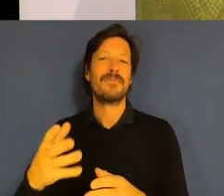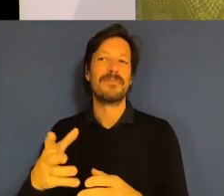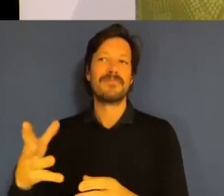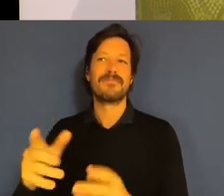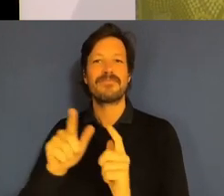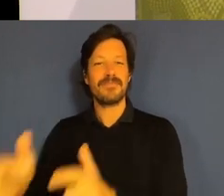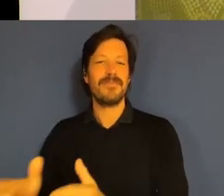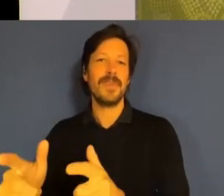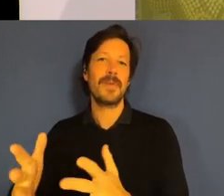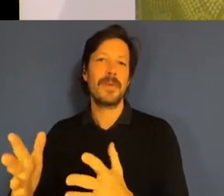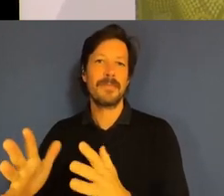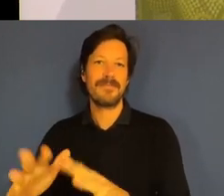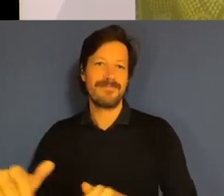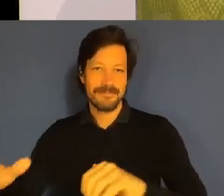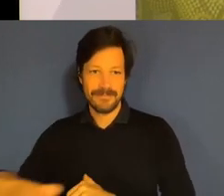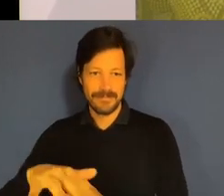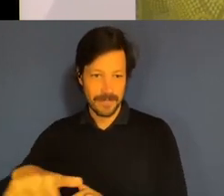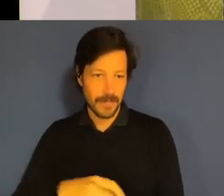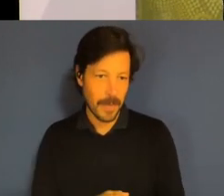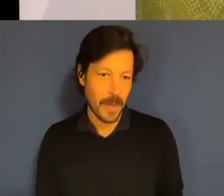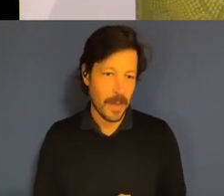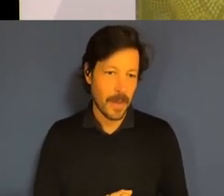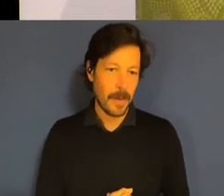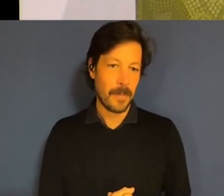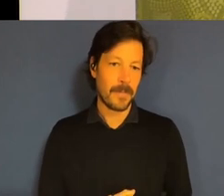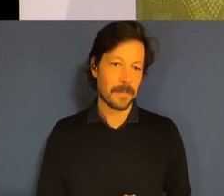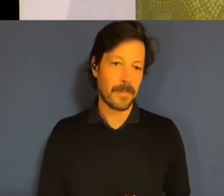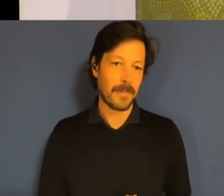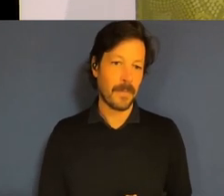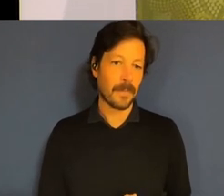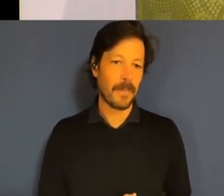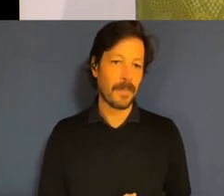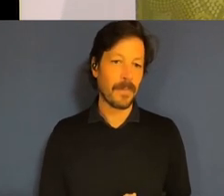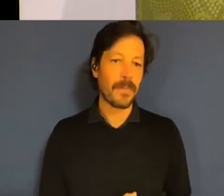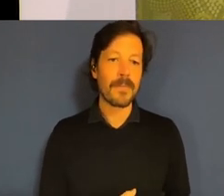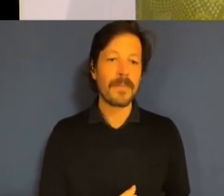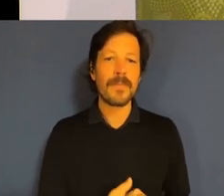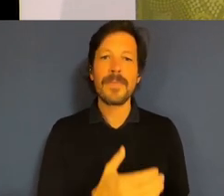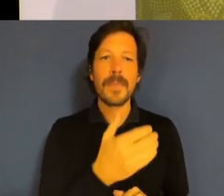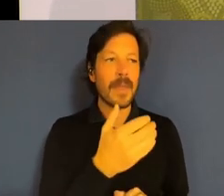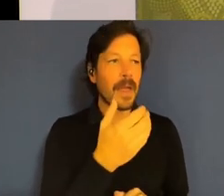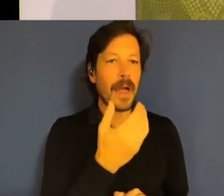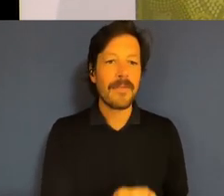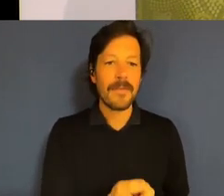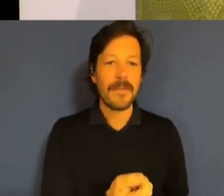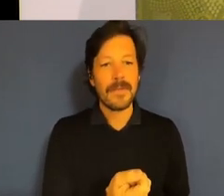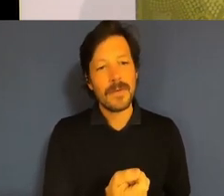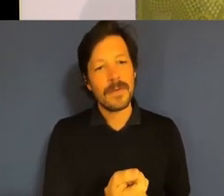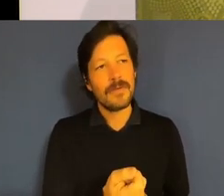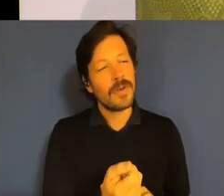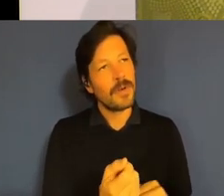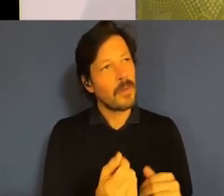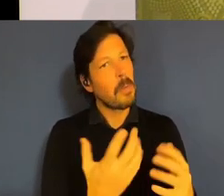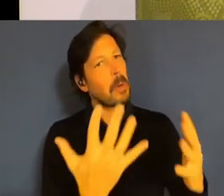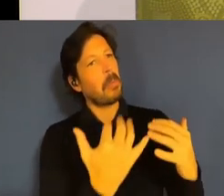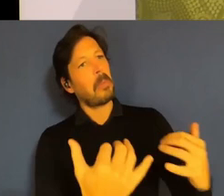being made to join online, but I'm assured that it's voluntary. And there's a small but mighty, a modest and mighty crowd here